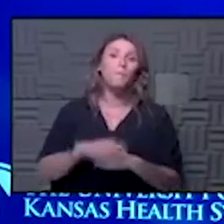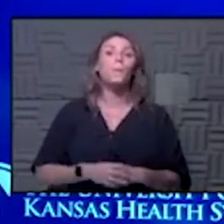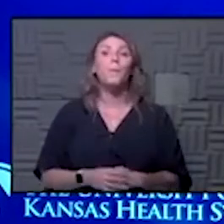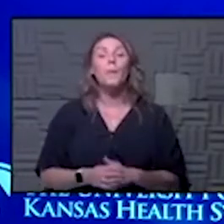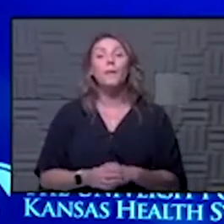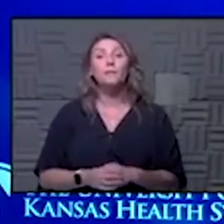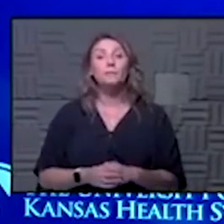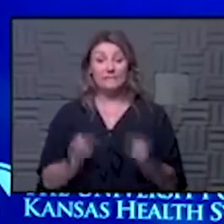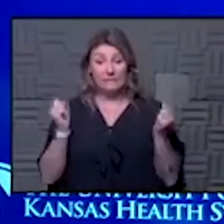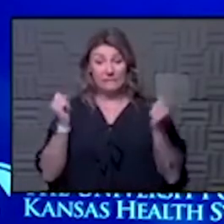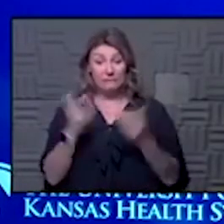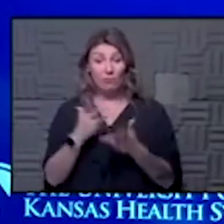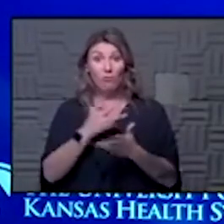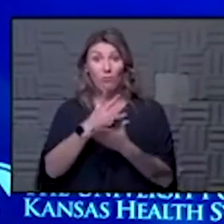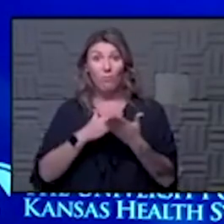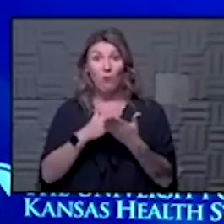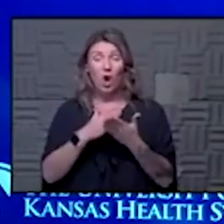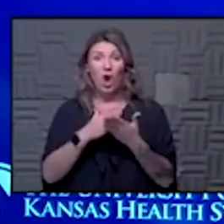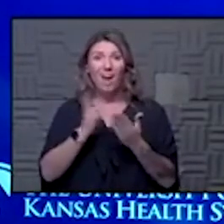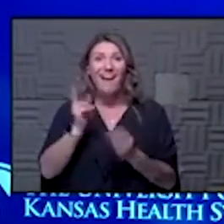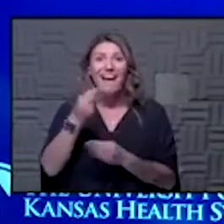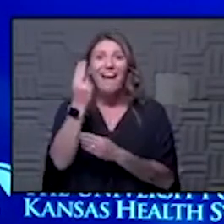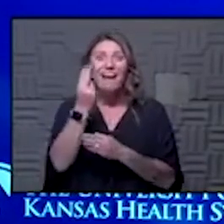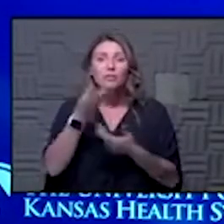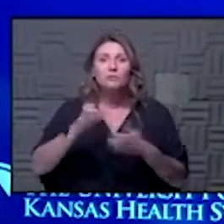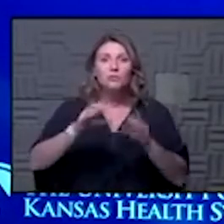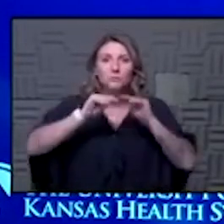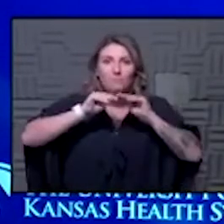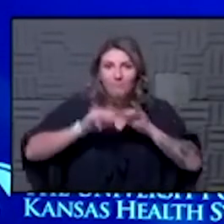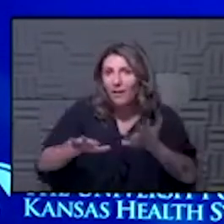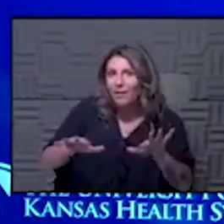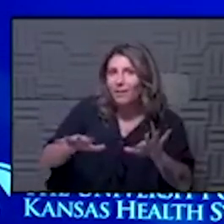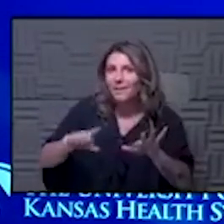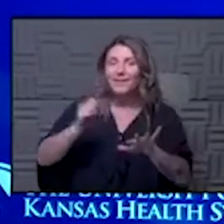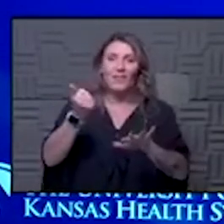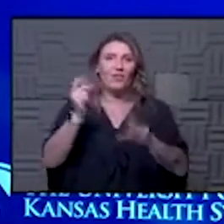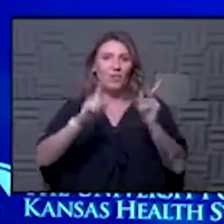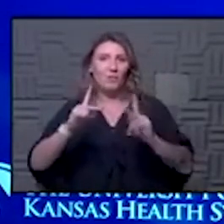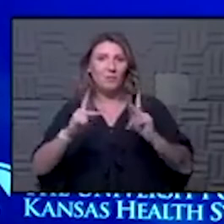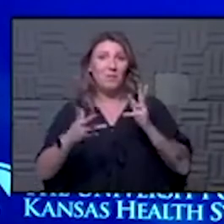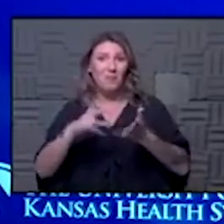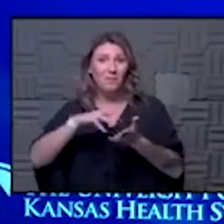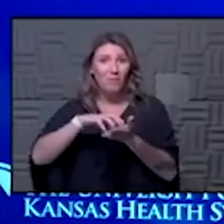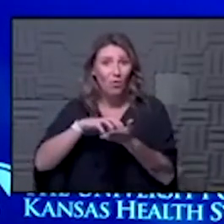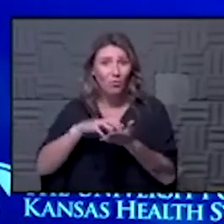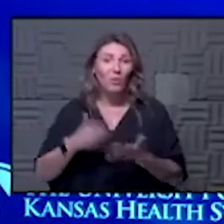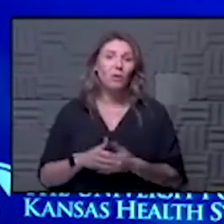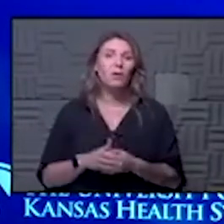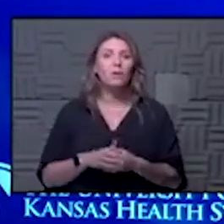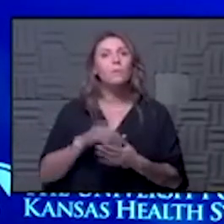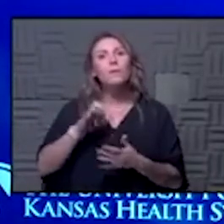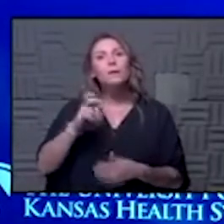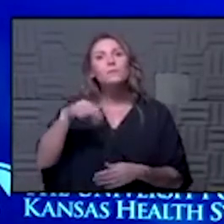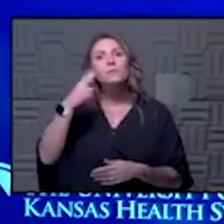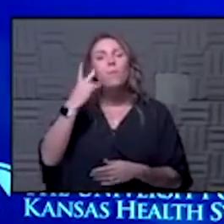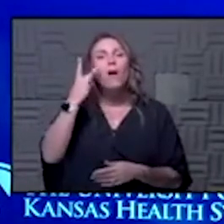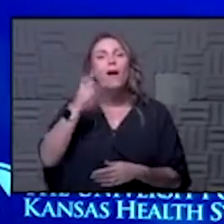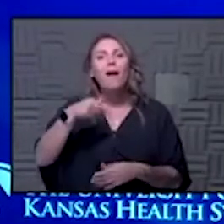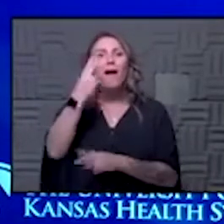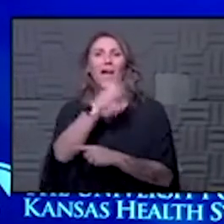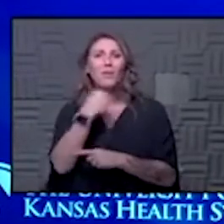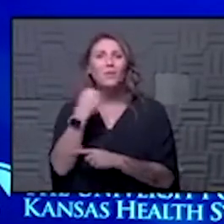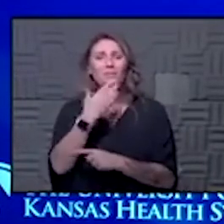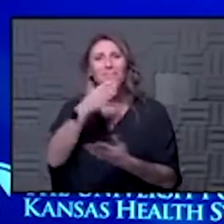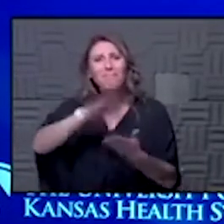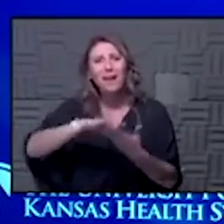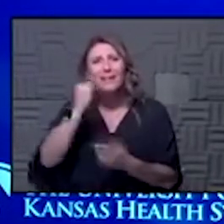scarier part to me is you have a high likelihood of transmitting the disease to other people who may be vulnerable and that's why i think the high risk is a bad idea it's